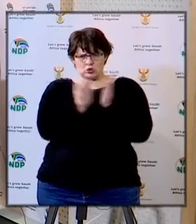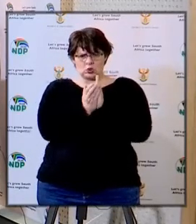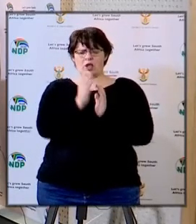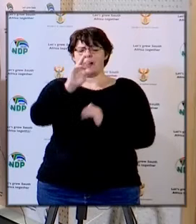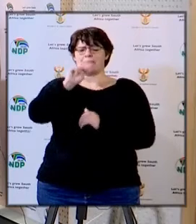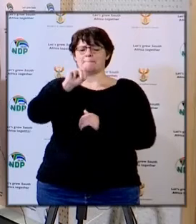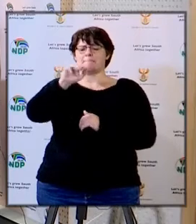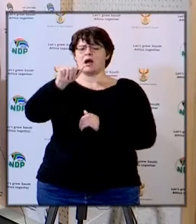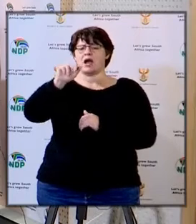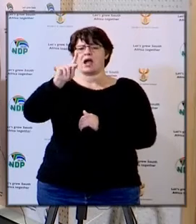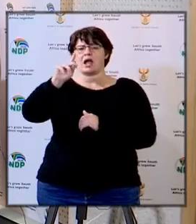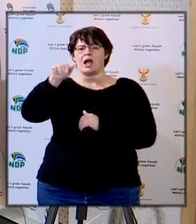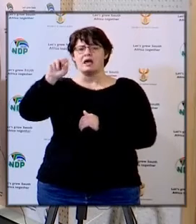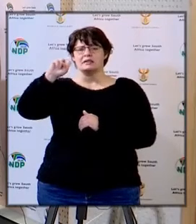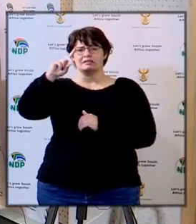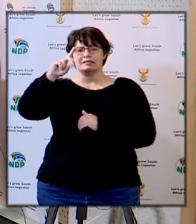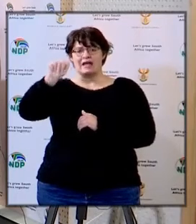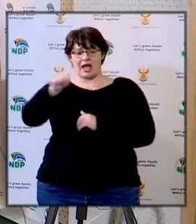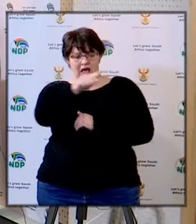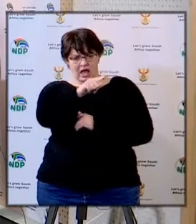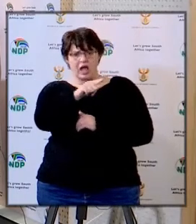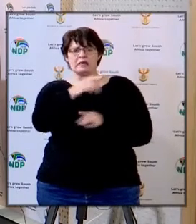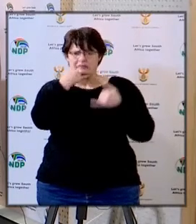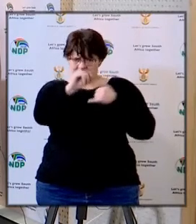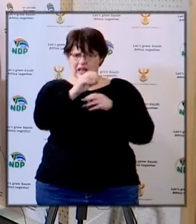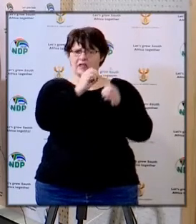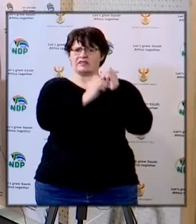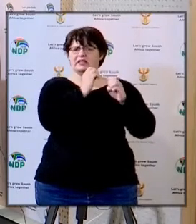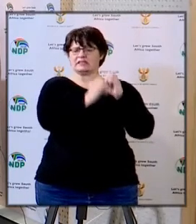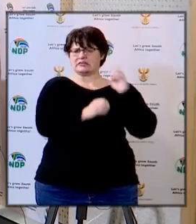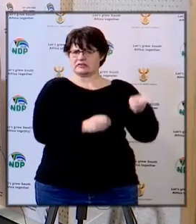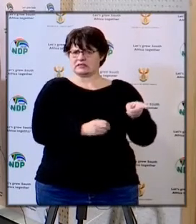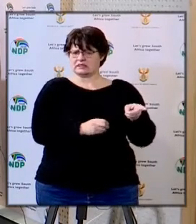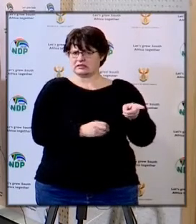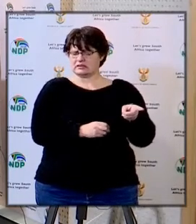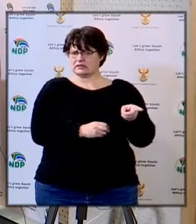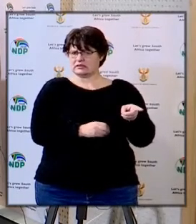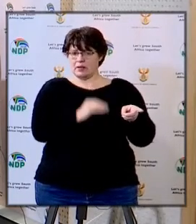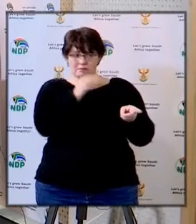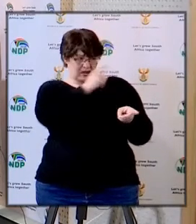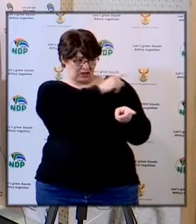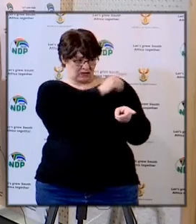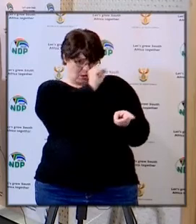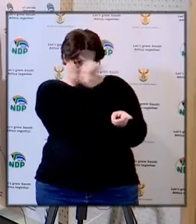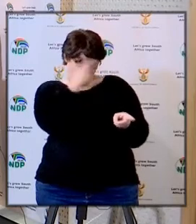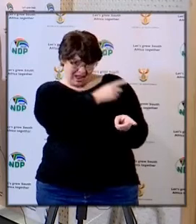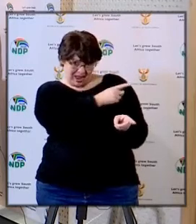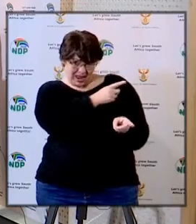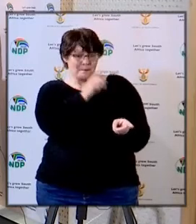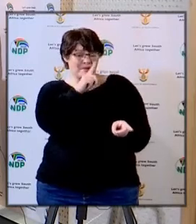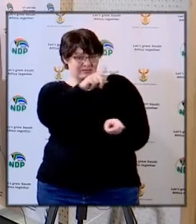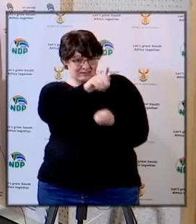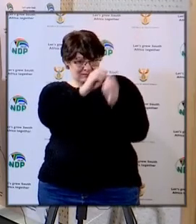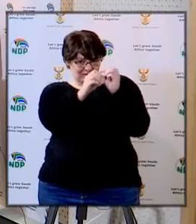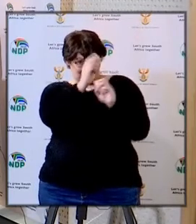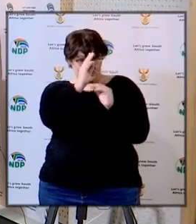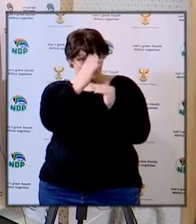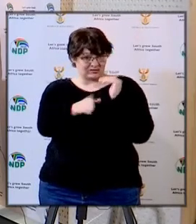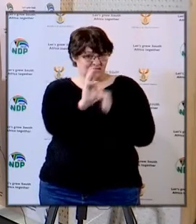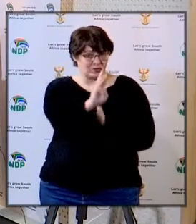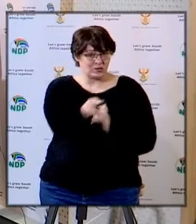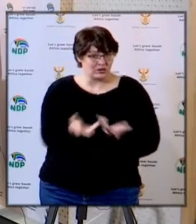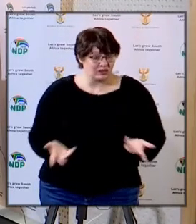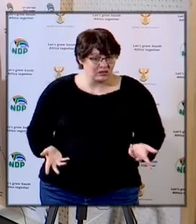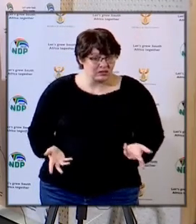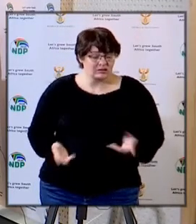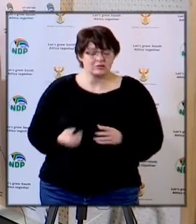work in Makanda is the minister aware of the situation and is it being attended to he's